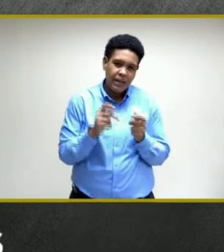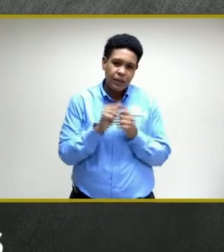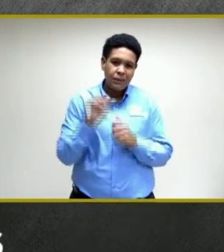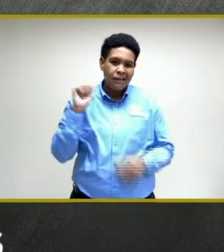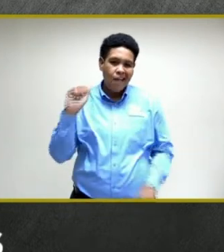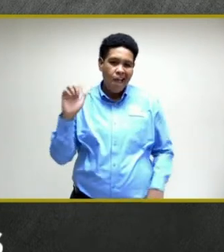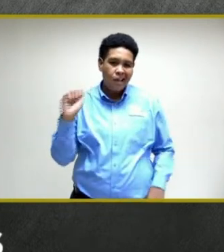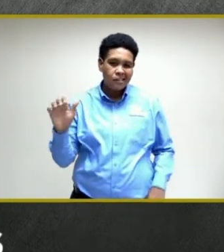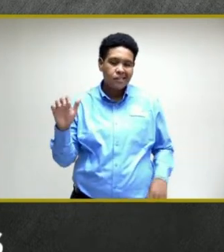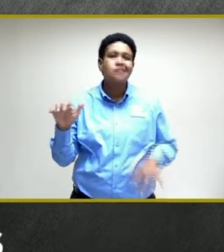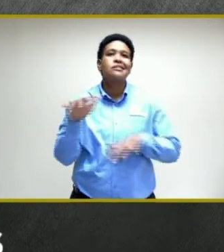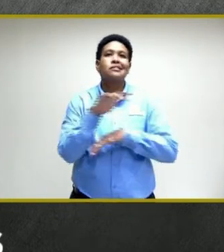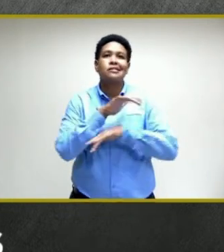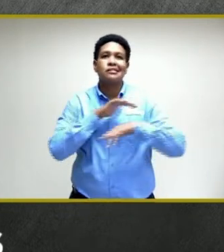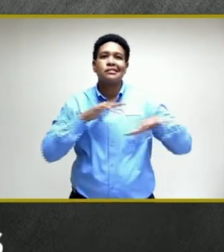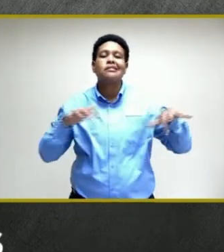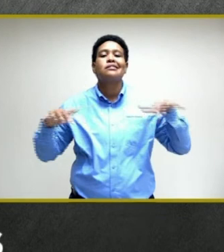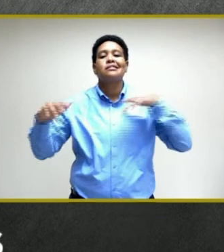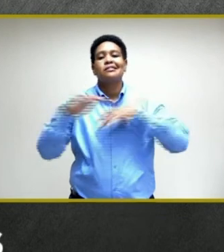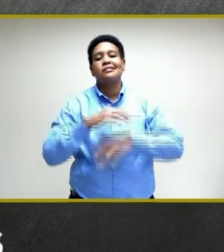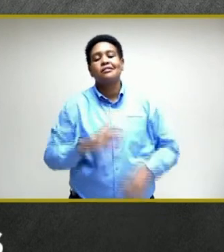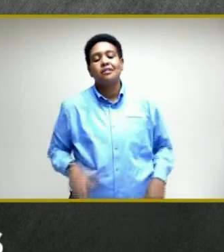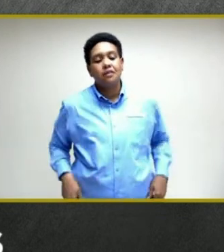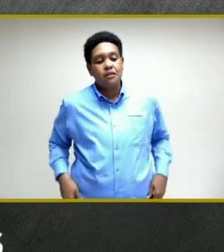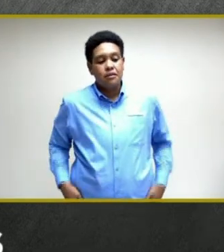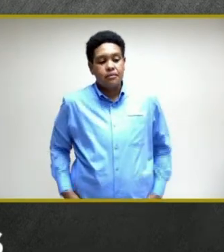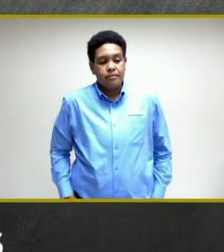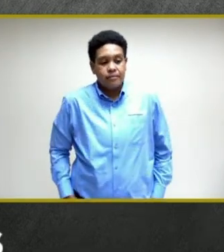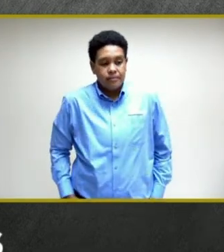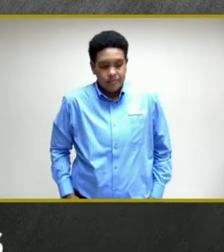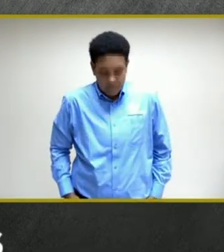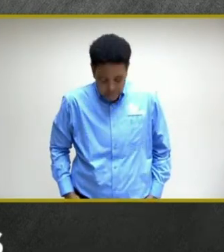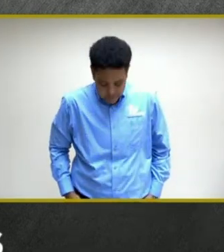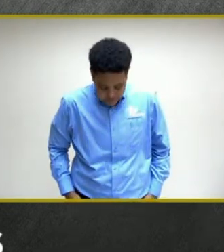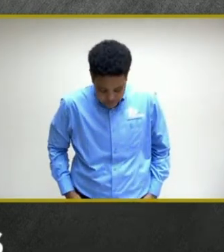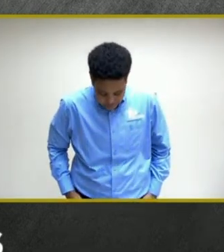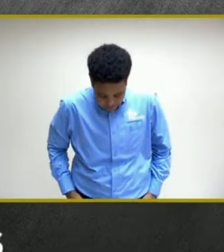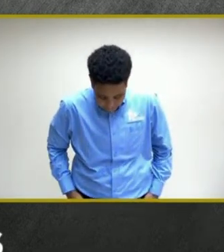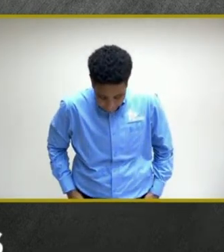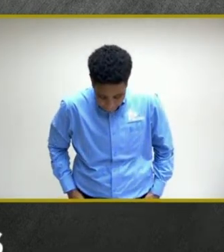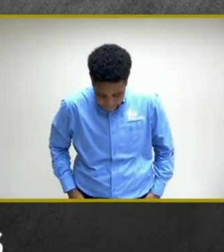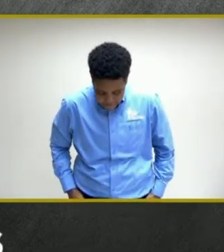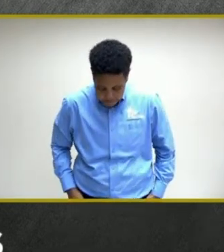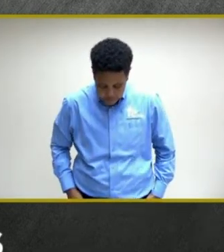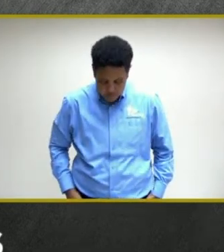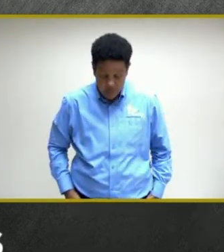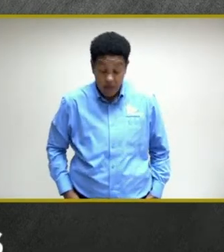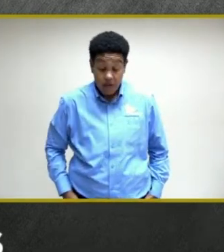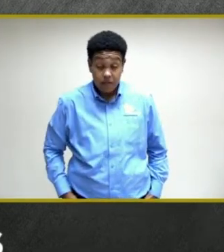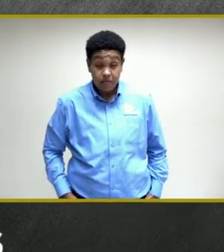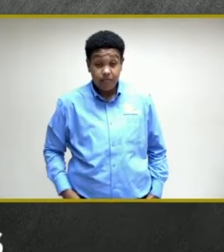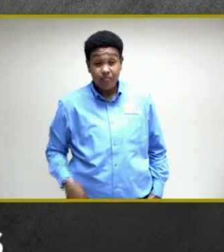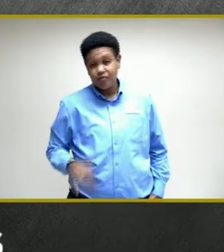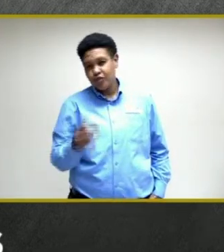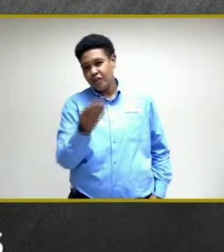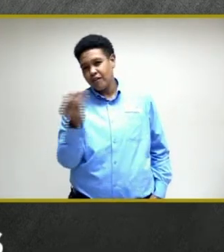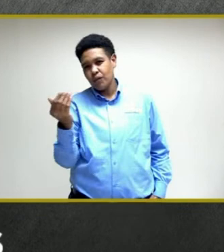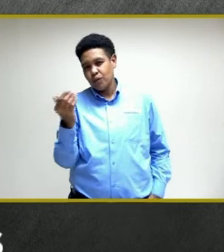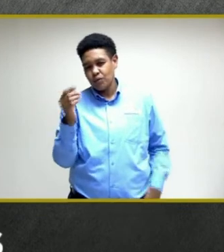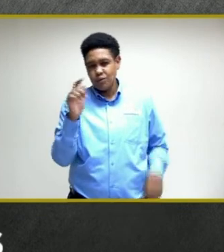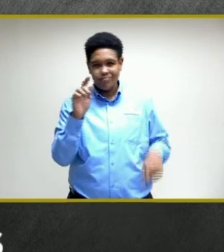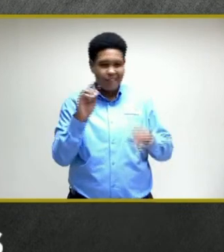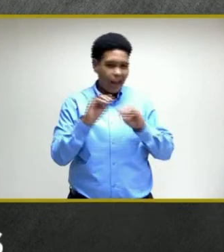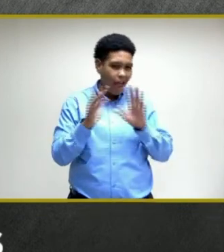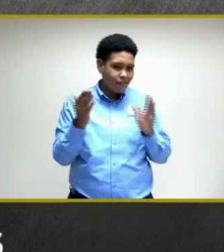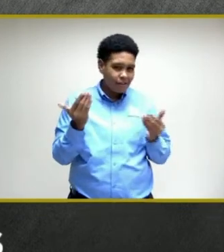circulation. So those were my questions. Just a couple of little clarifications on that main question. Thank